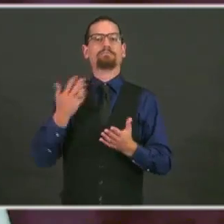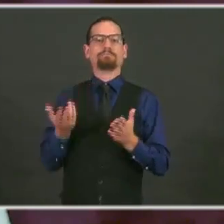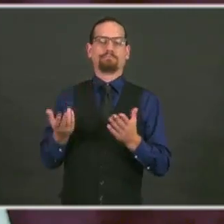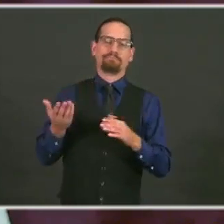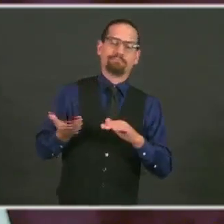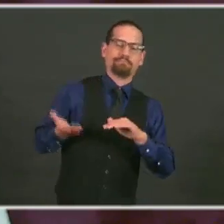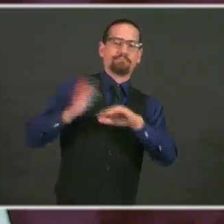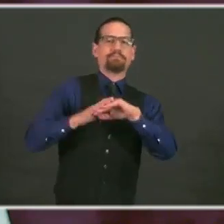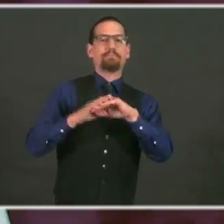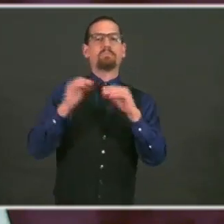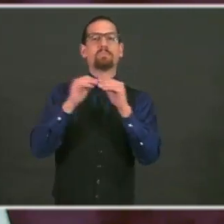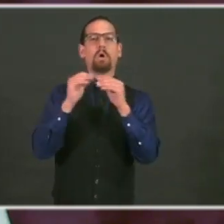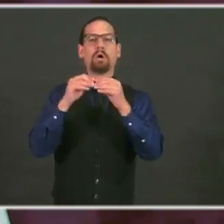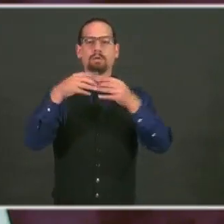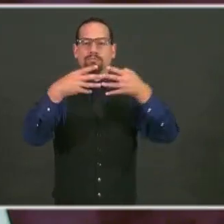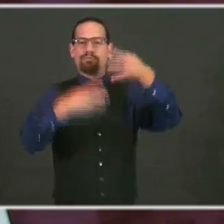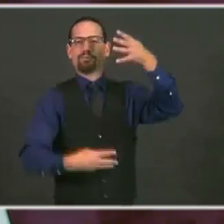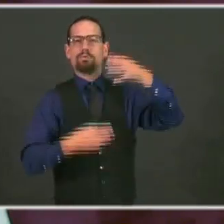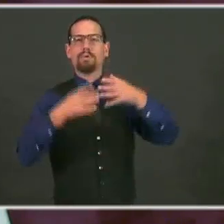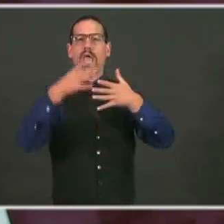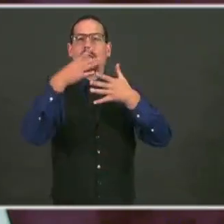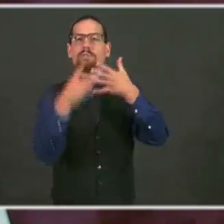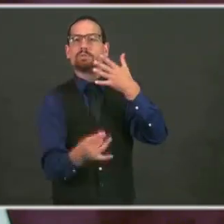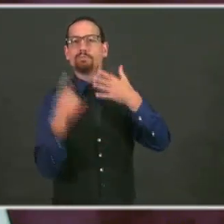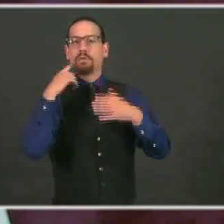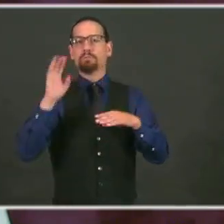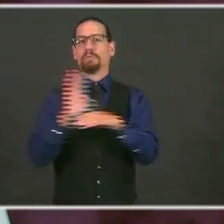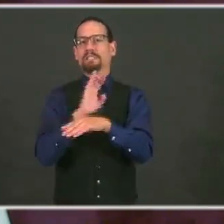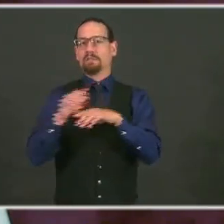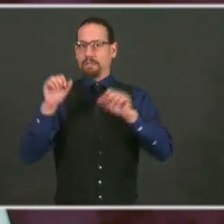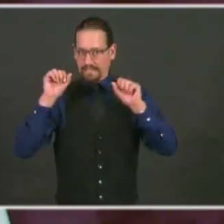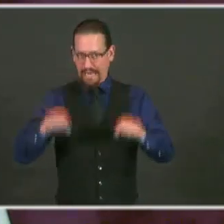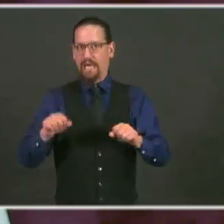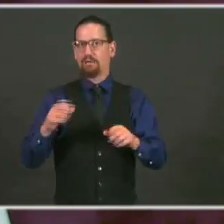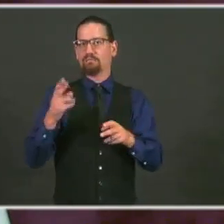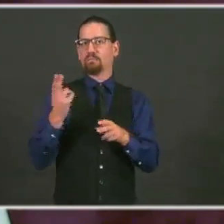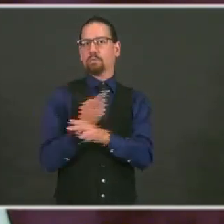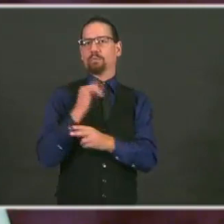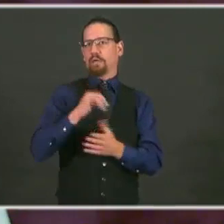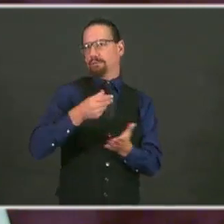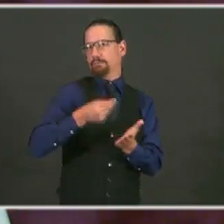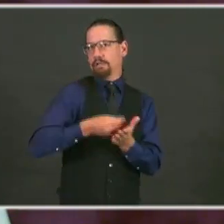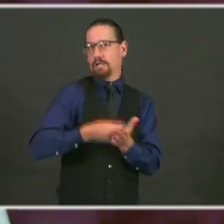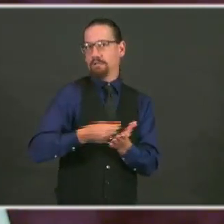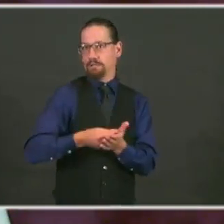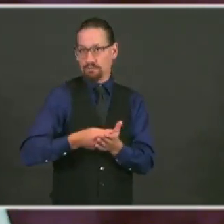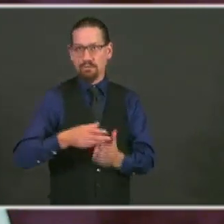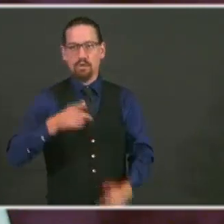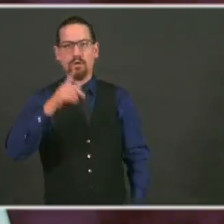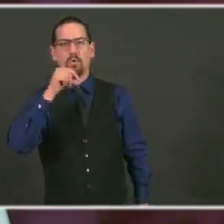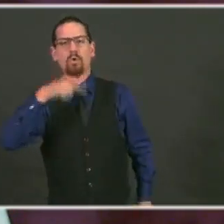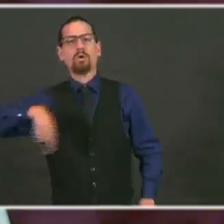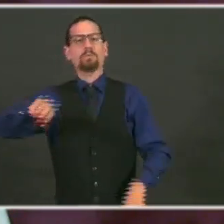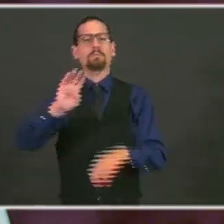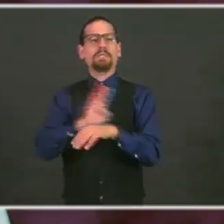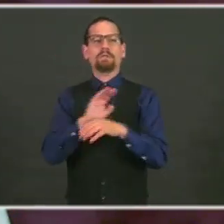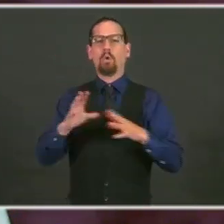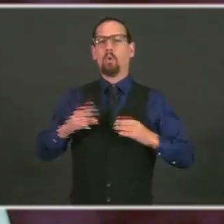we'll be accepting applications from sole proprietors and other businesses with no employees.